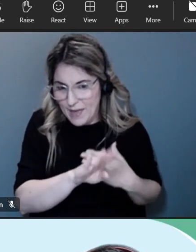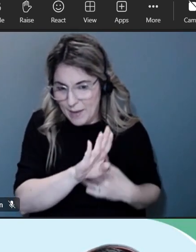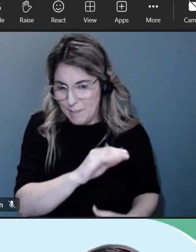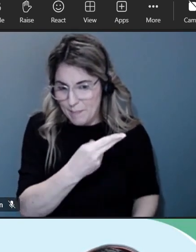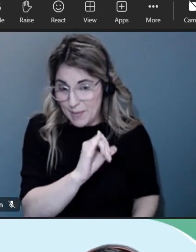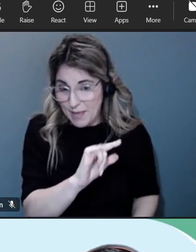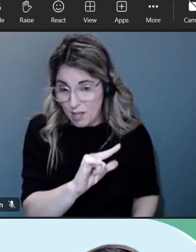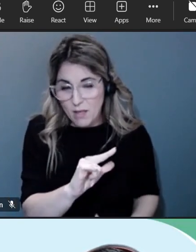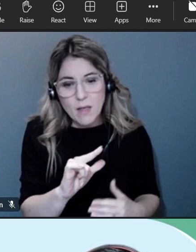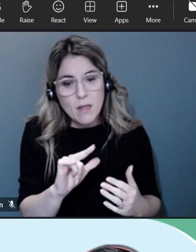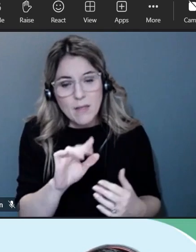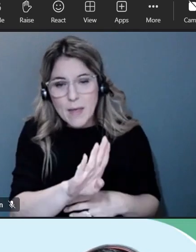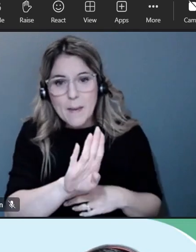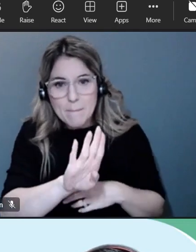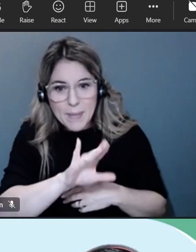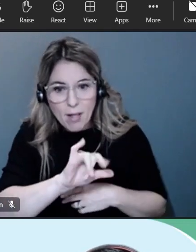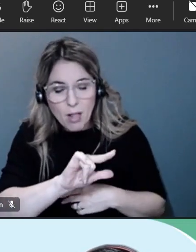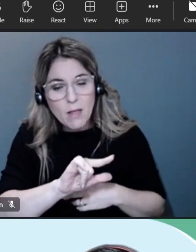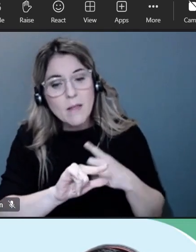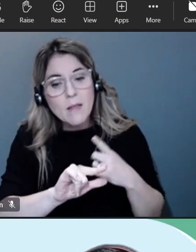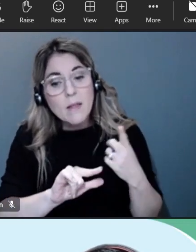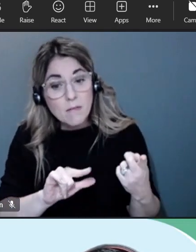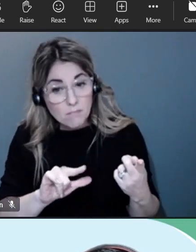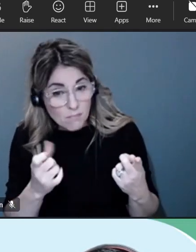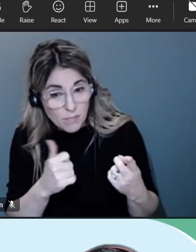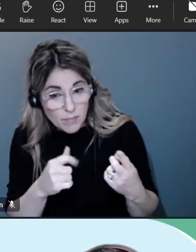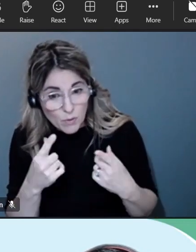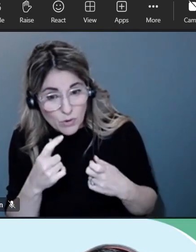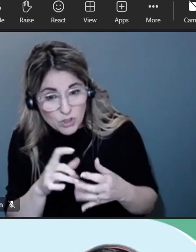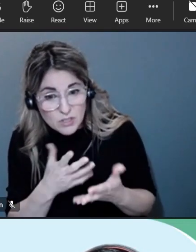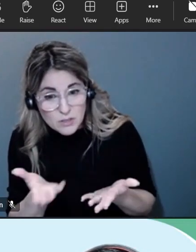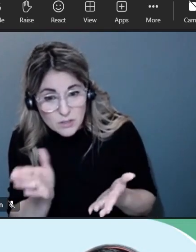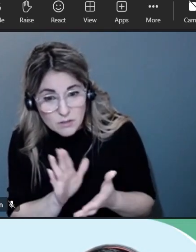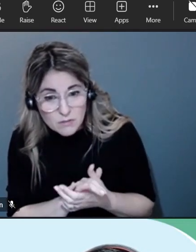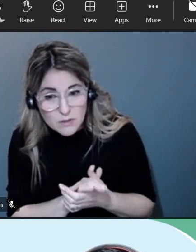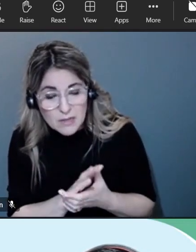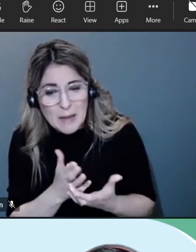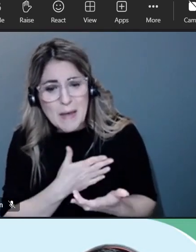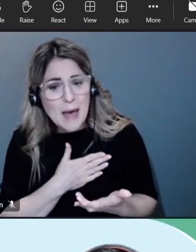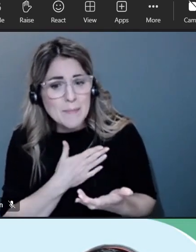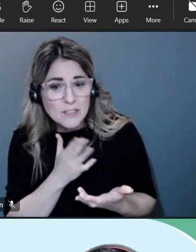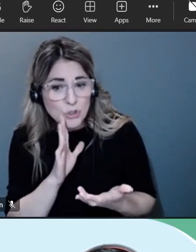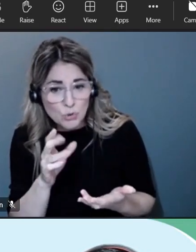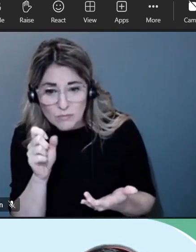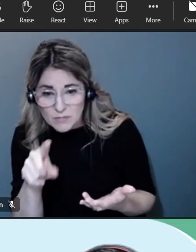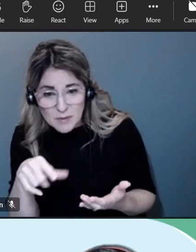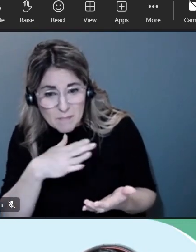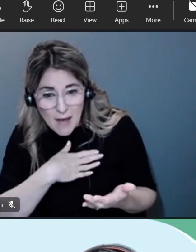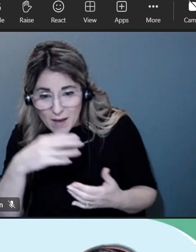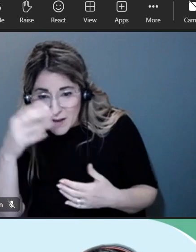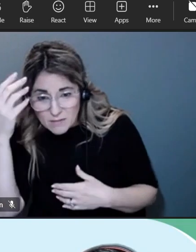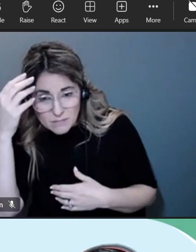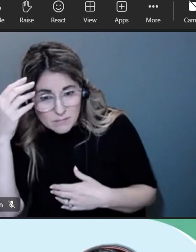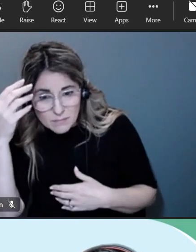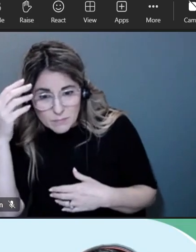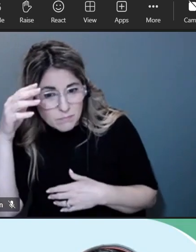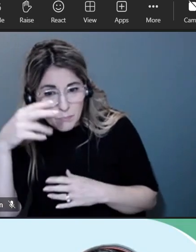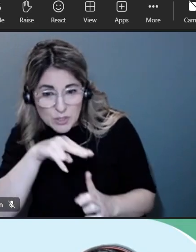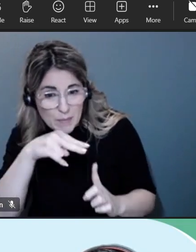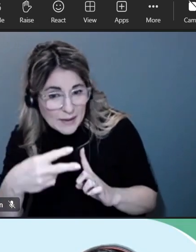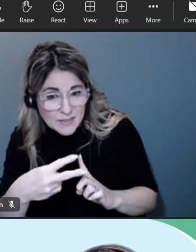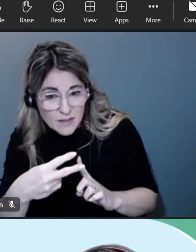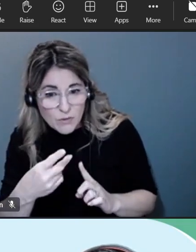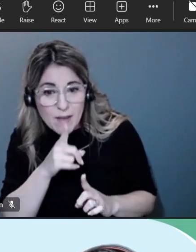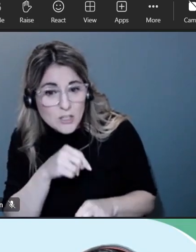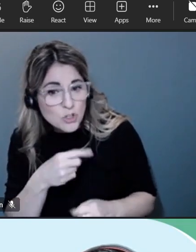there and see what thoughts uh you may have and i'm happy to uh give my perspective or answer any questions that um are out